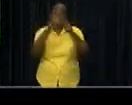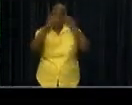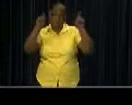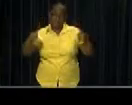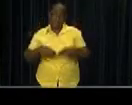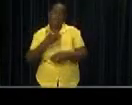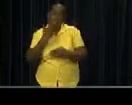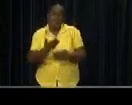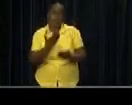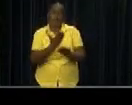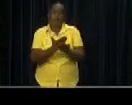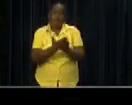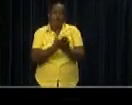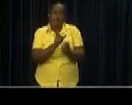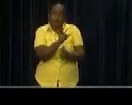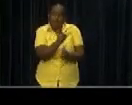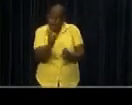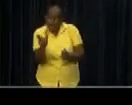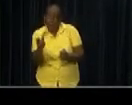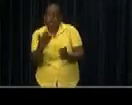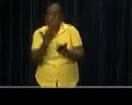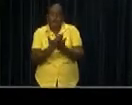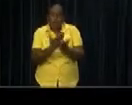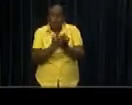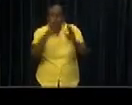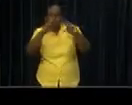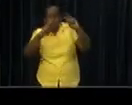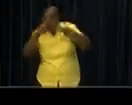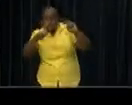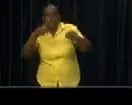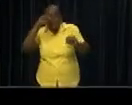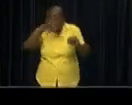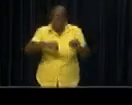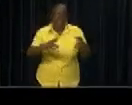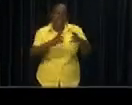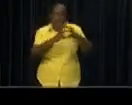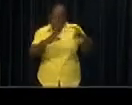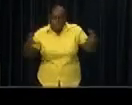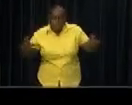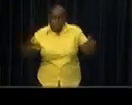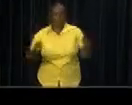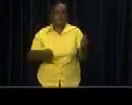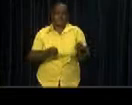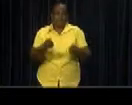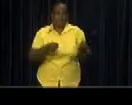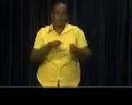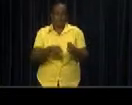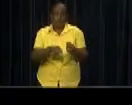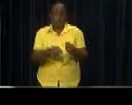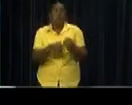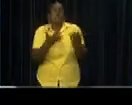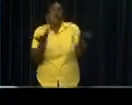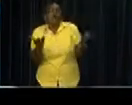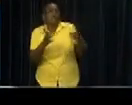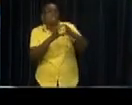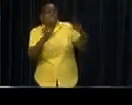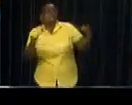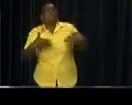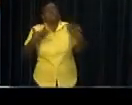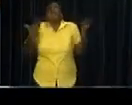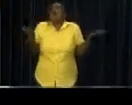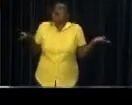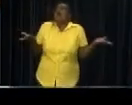the location of the bus can be identified at all times, and it can be clearly seen if the bus driver has been